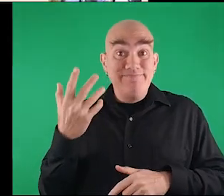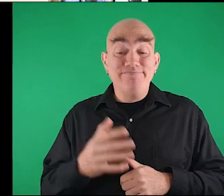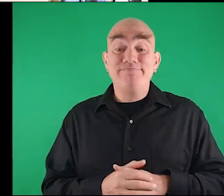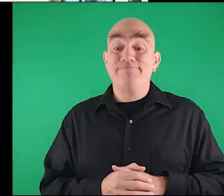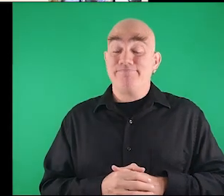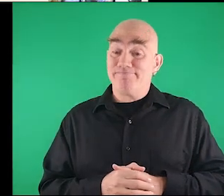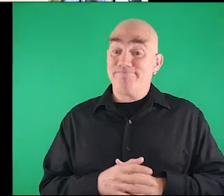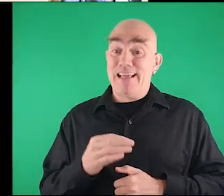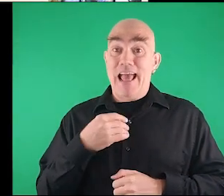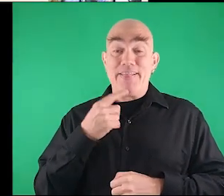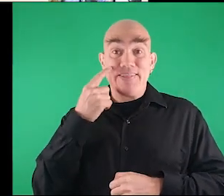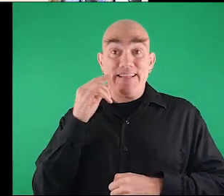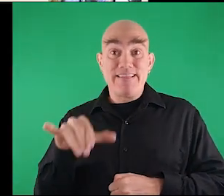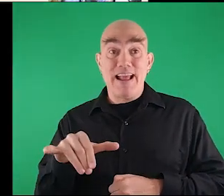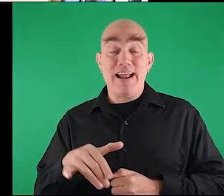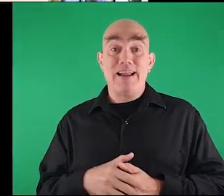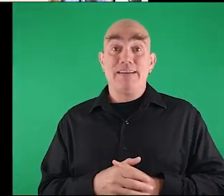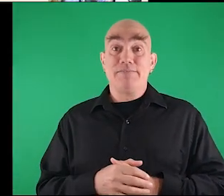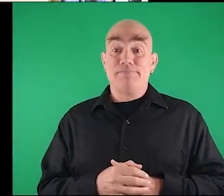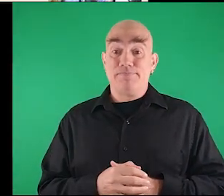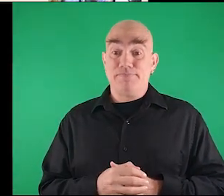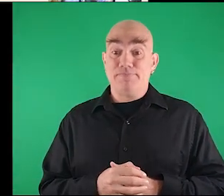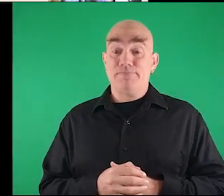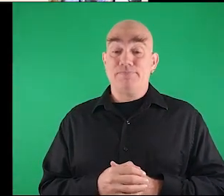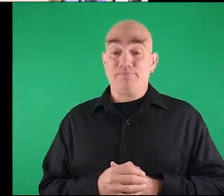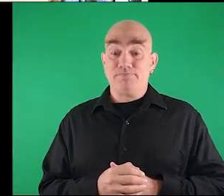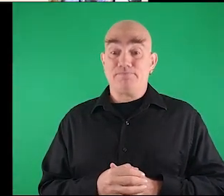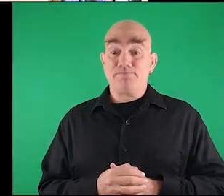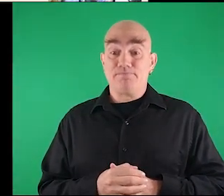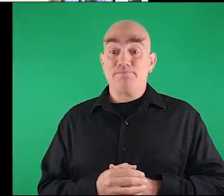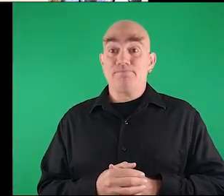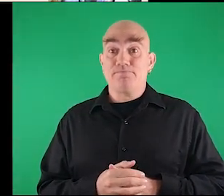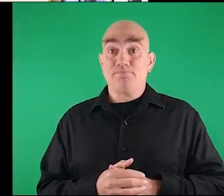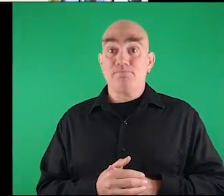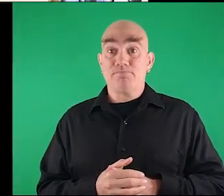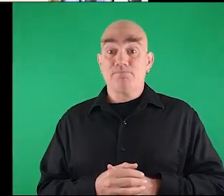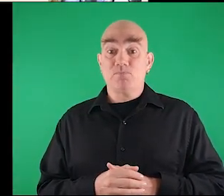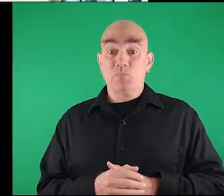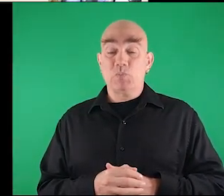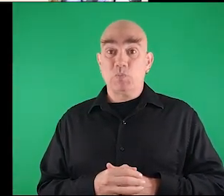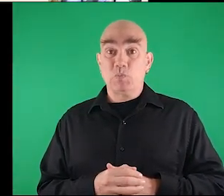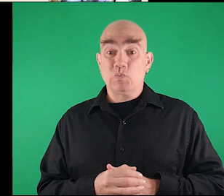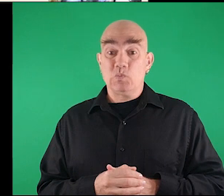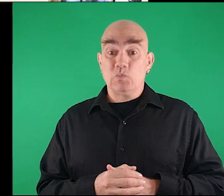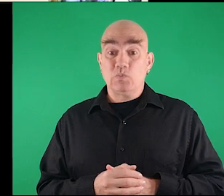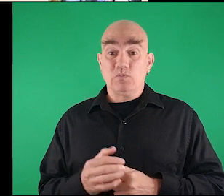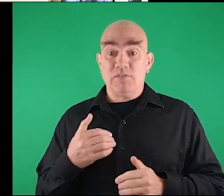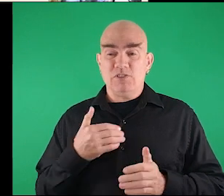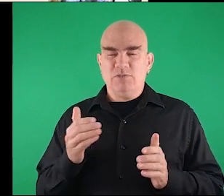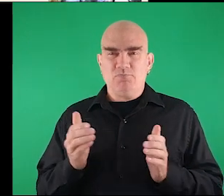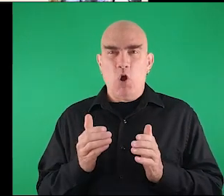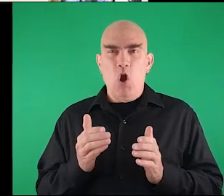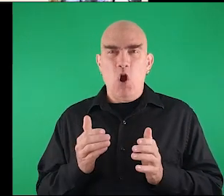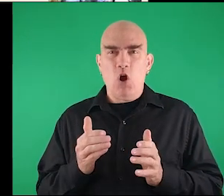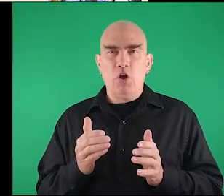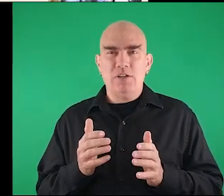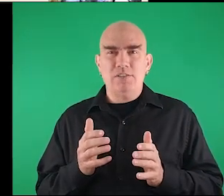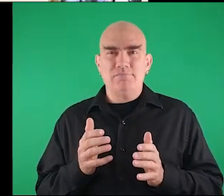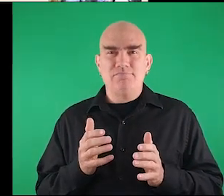is this this some is changing here i think and i think that we